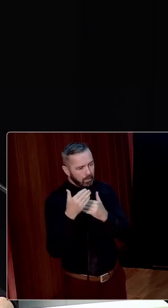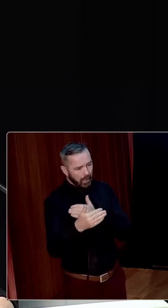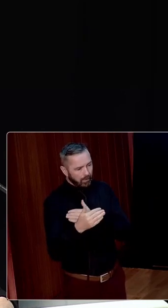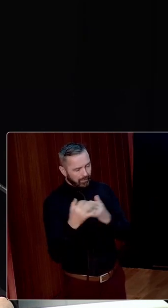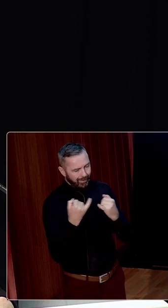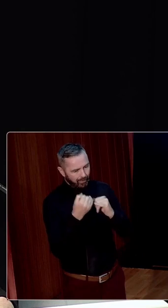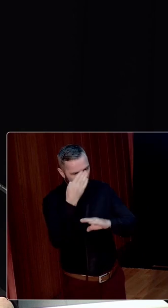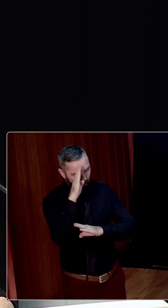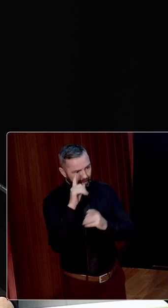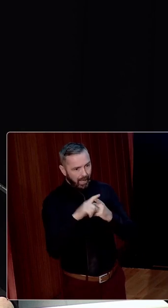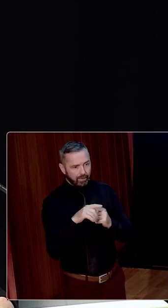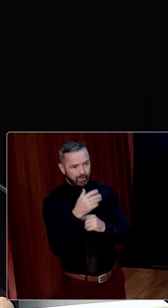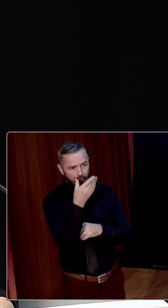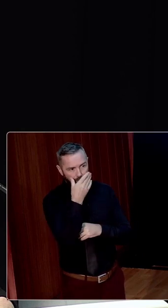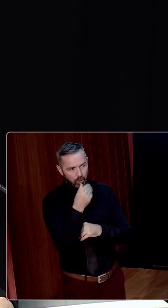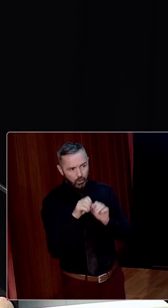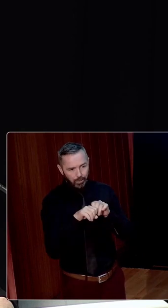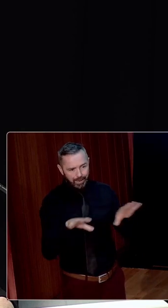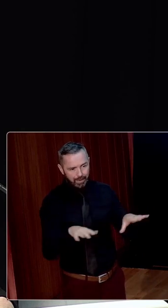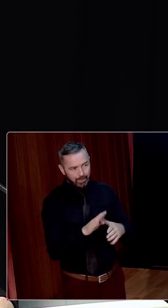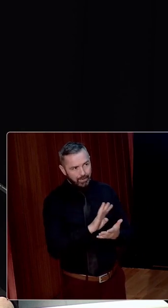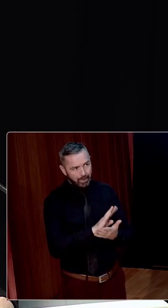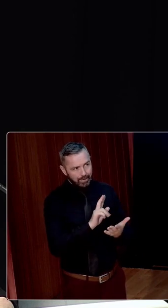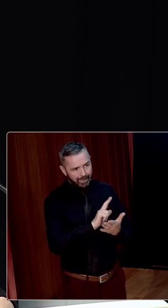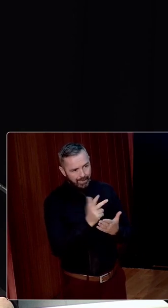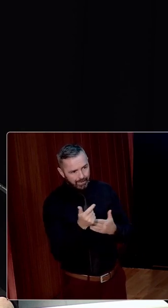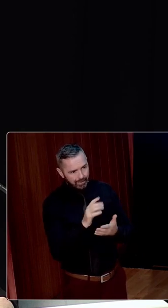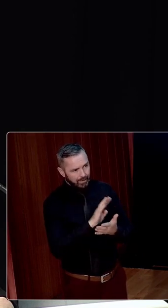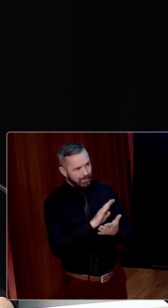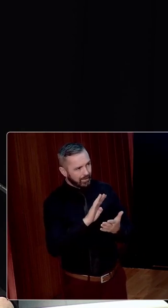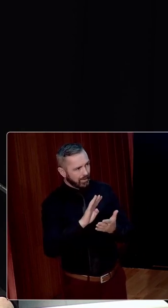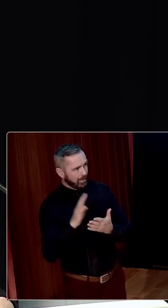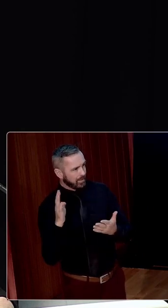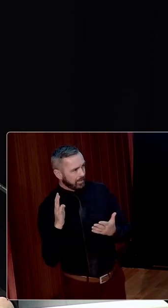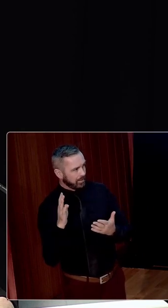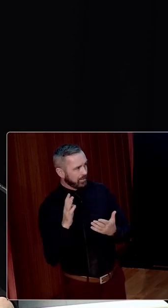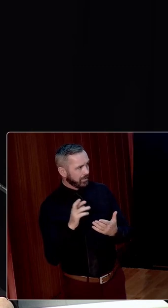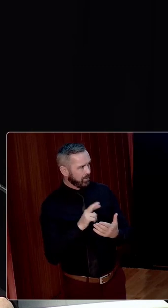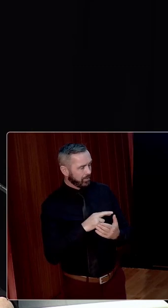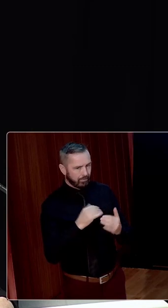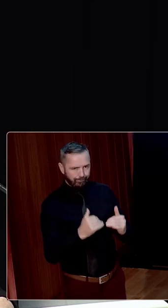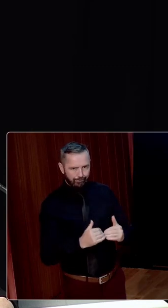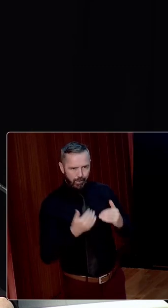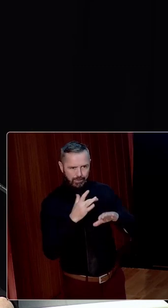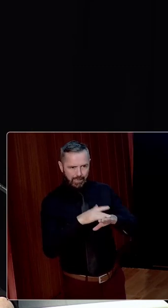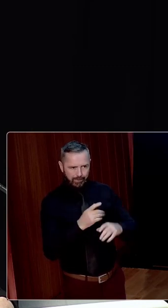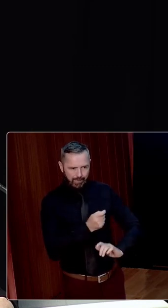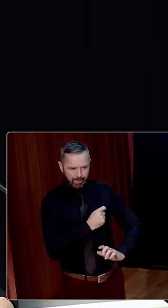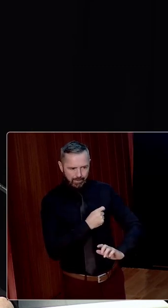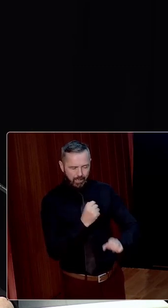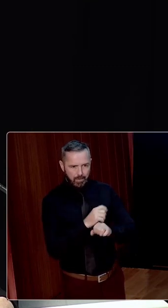itself, and the flu pandemic of 1918-1919, all heightened a general sense of anxiety